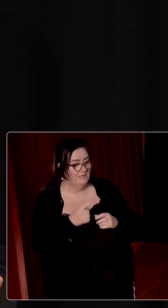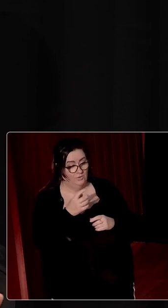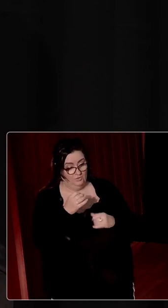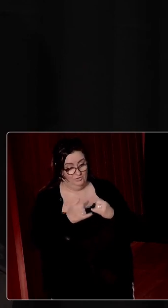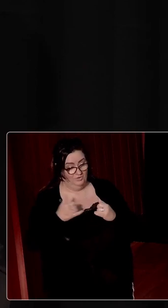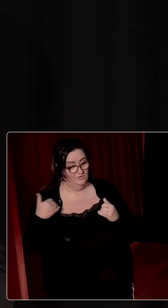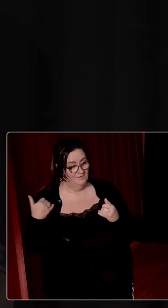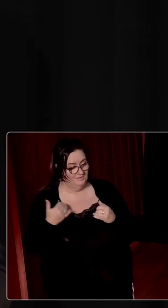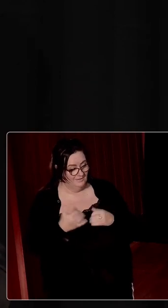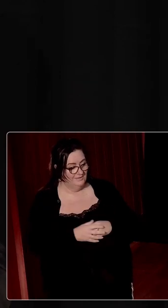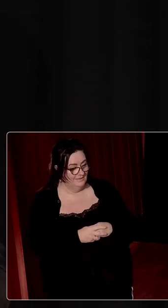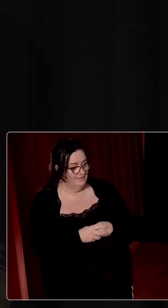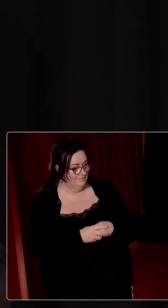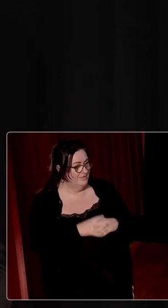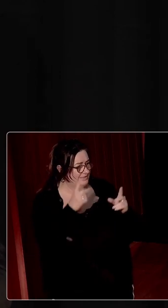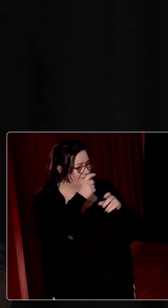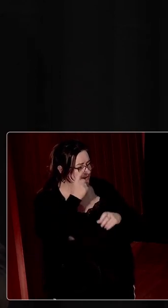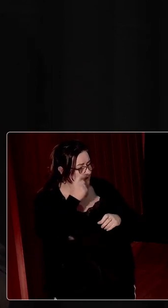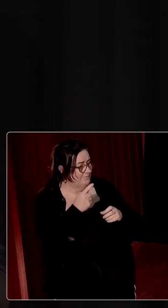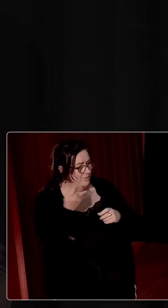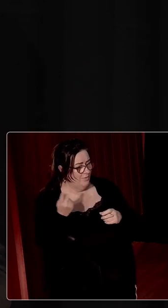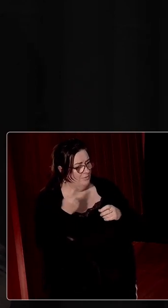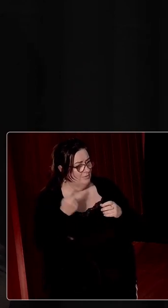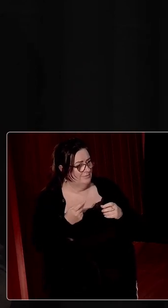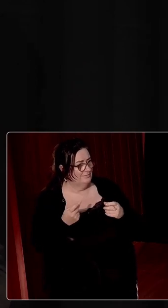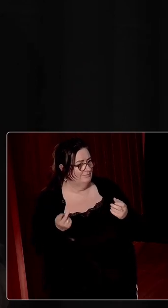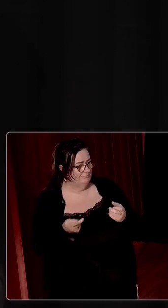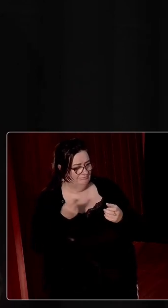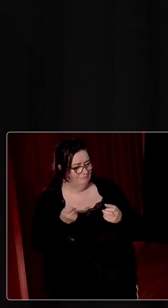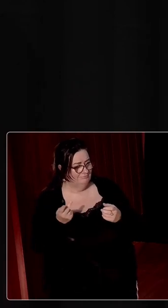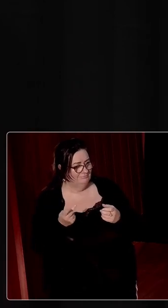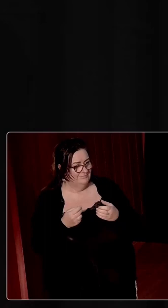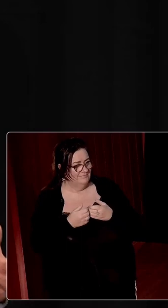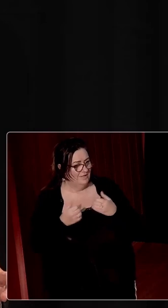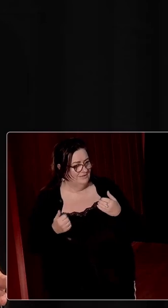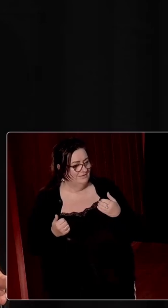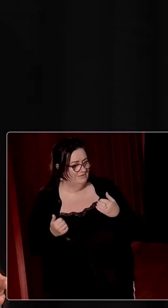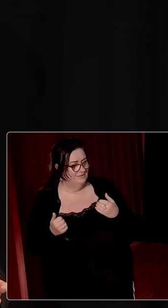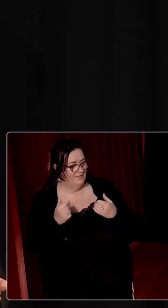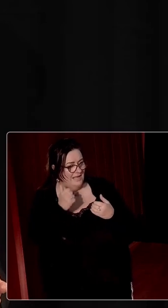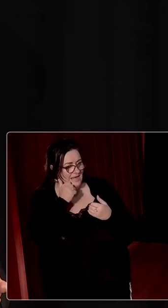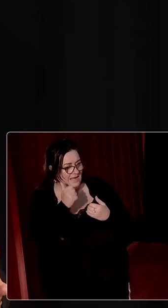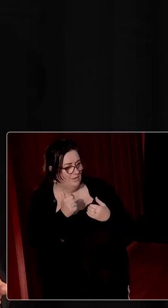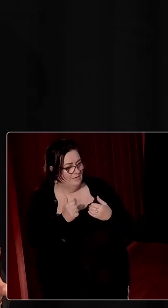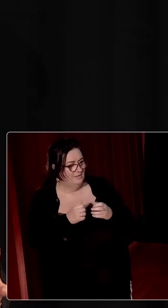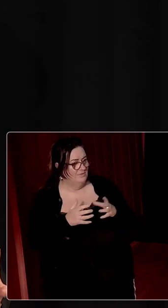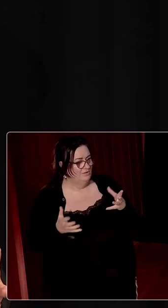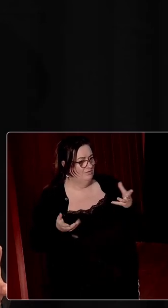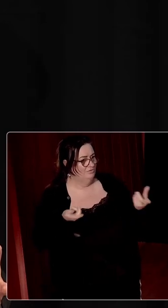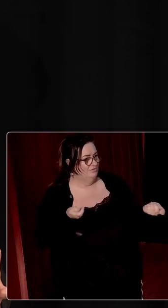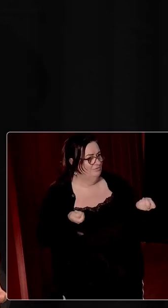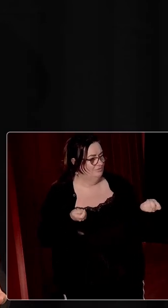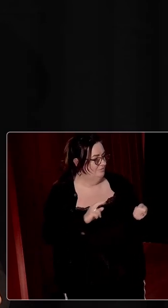hundred years. But it's hard to think of the two states as being anything other than partition allowing the tyranny of the majority in